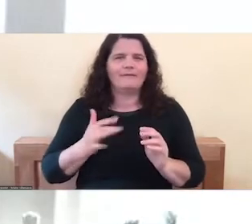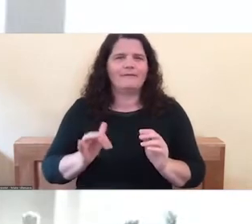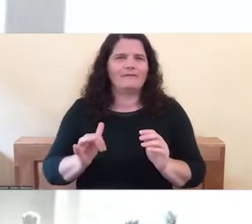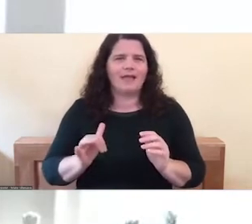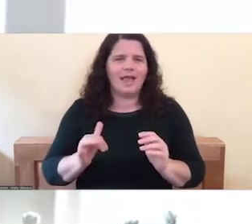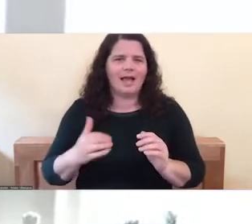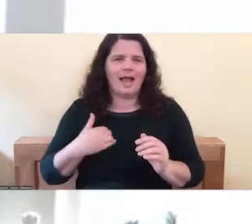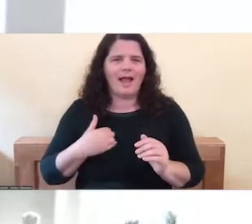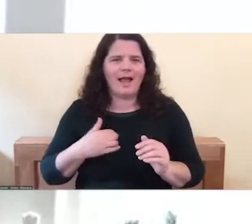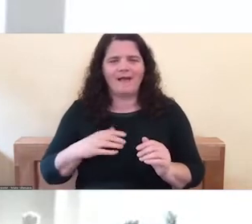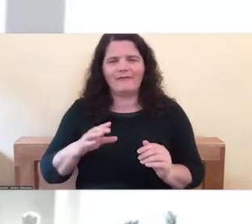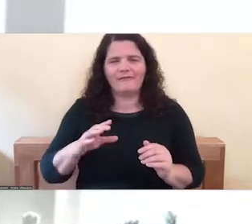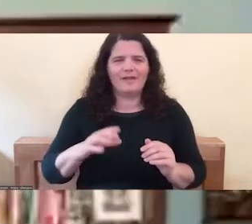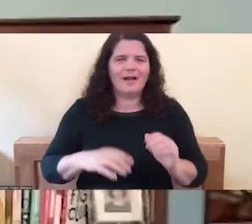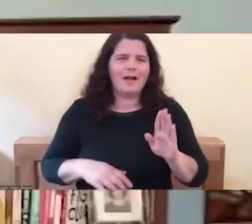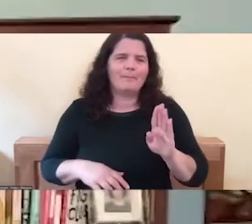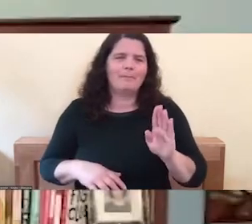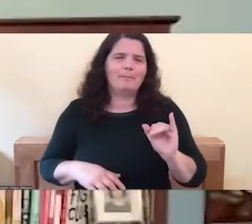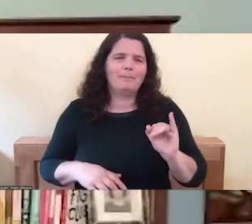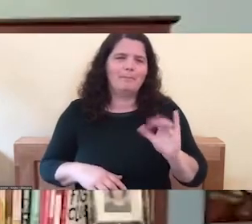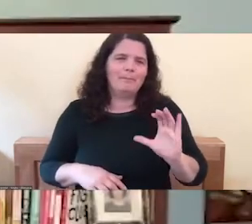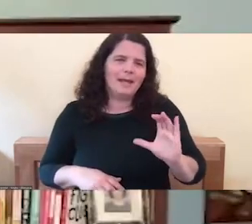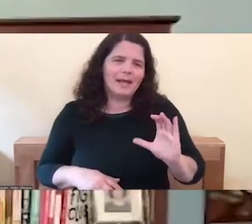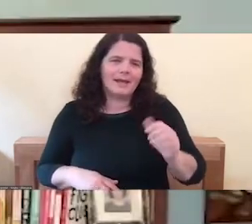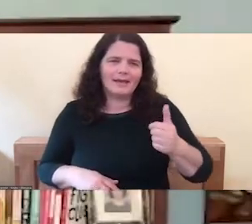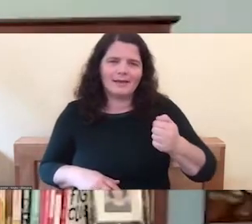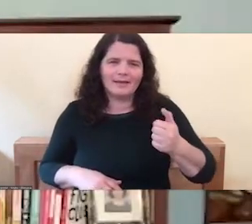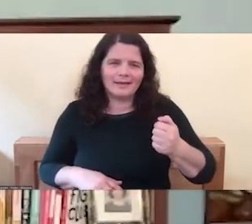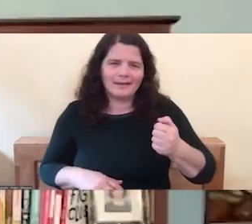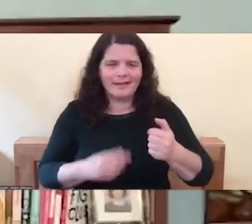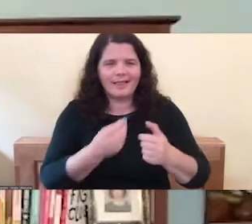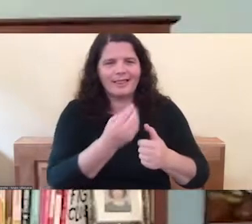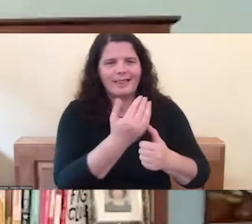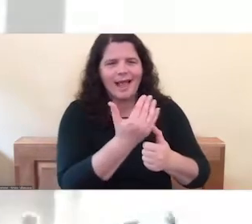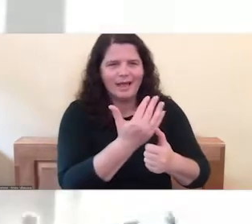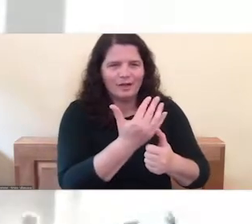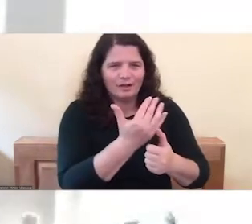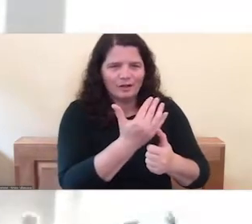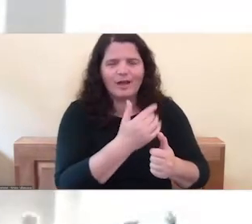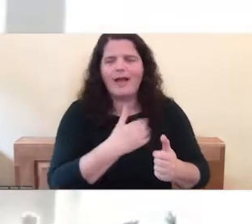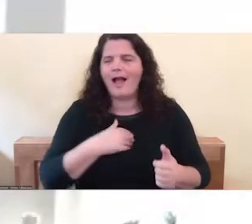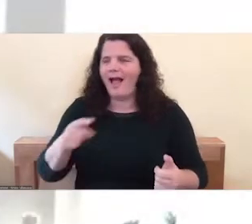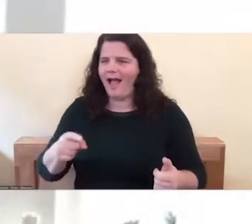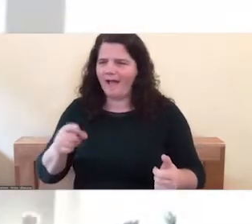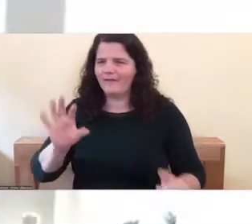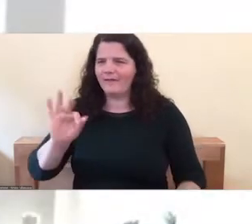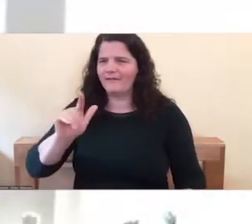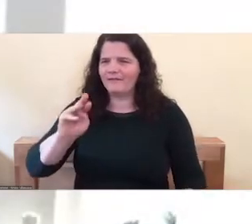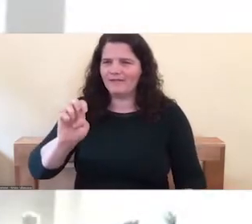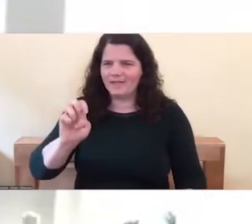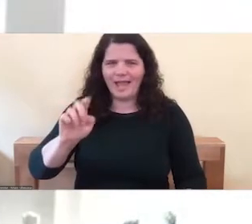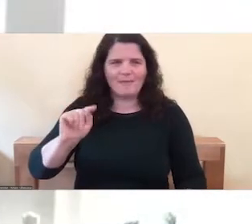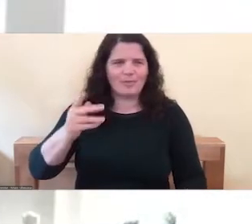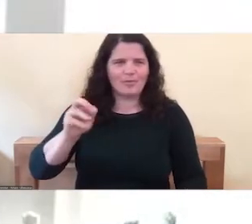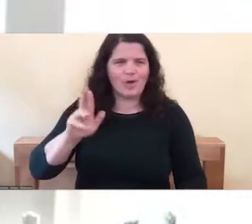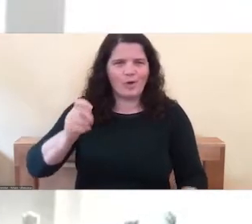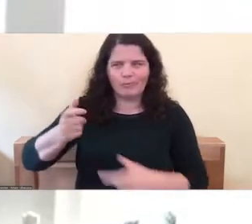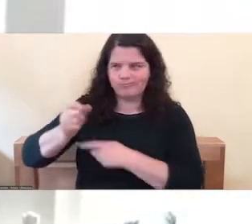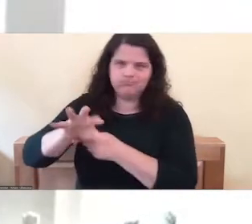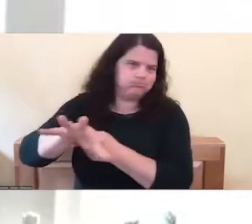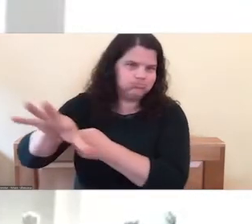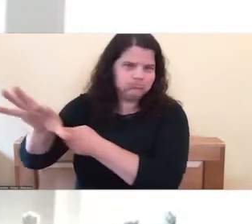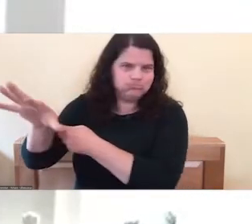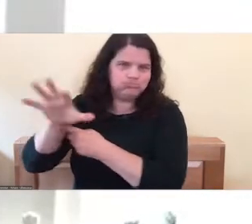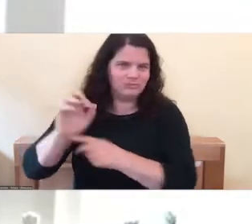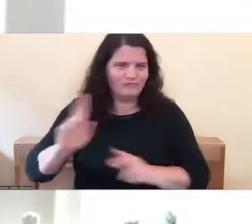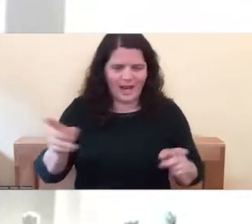flamethrower in the other. Yeah. Yeah. Yeah. And it's really about learning how to kind of moderate that so I can, you know, so I